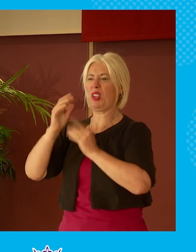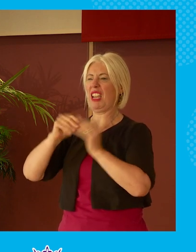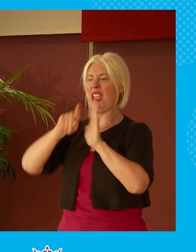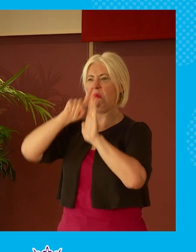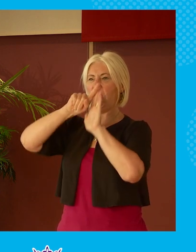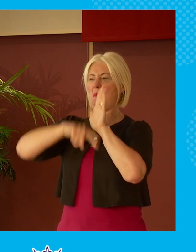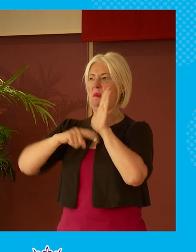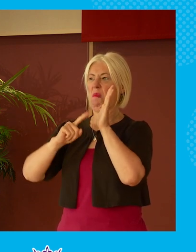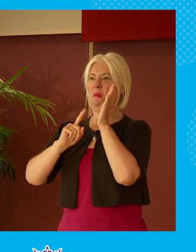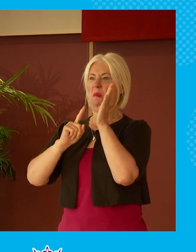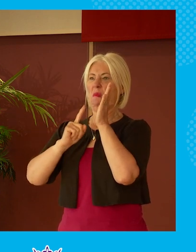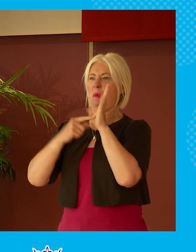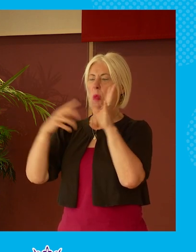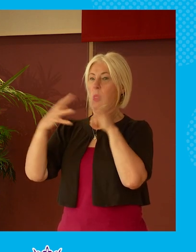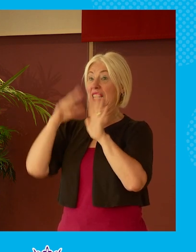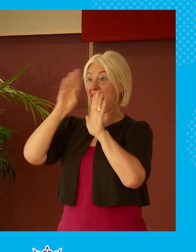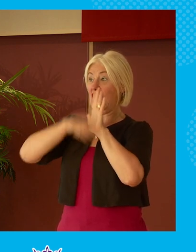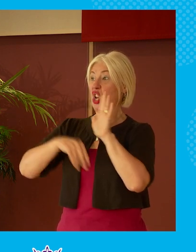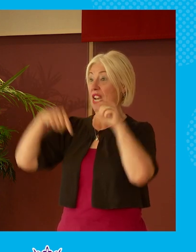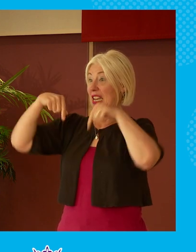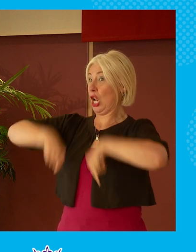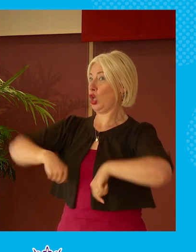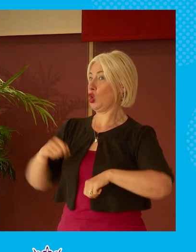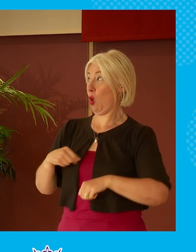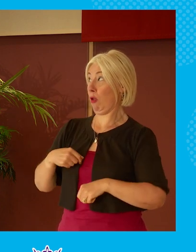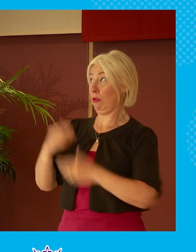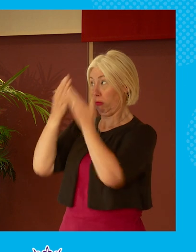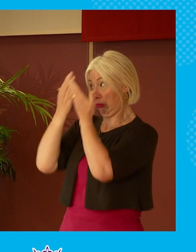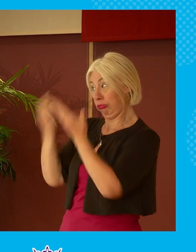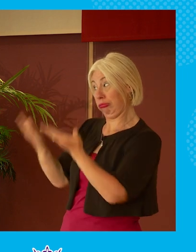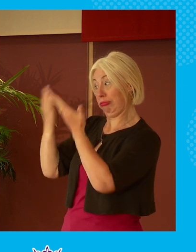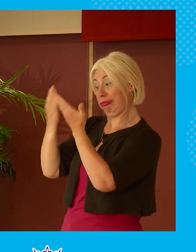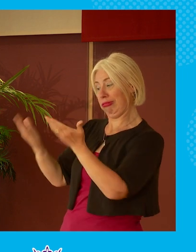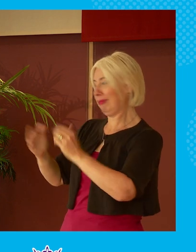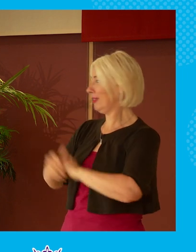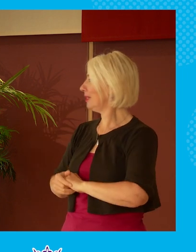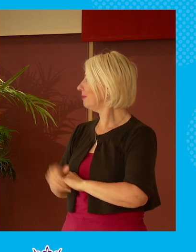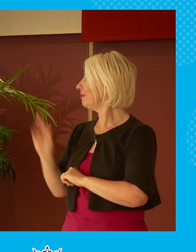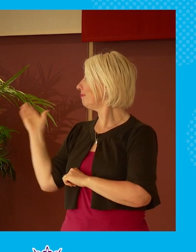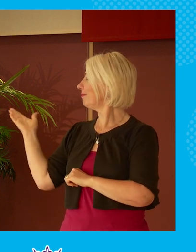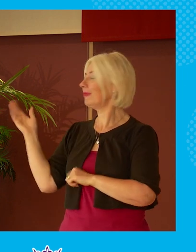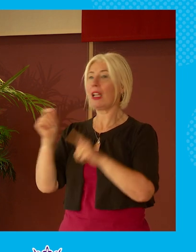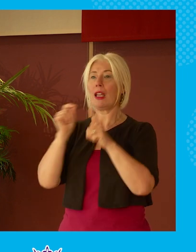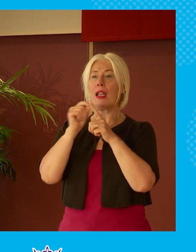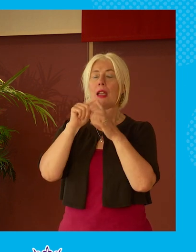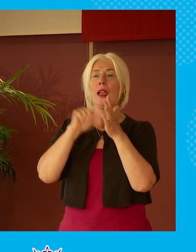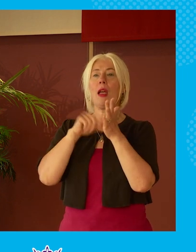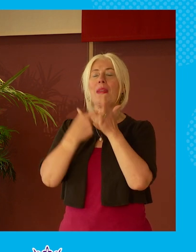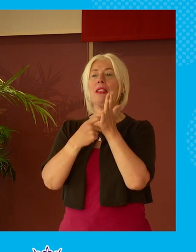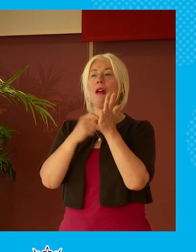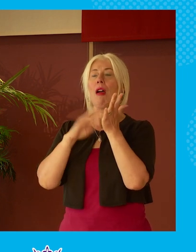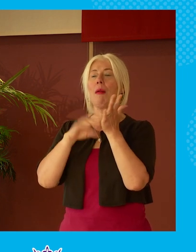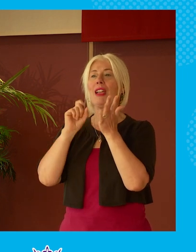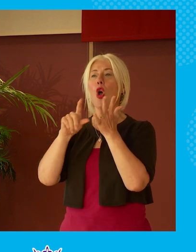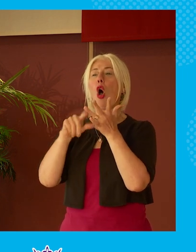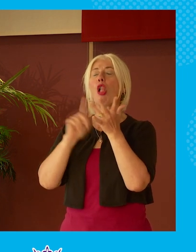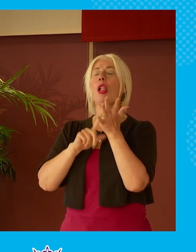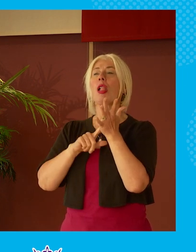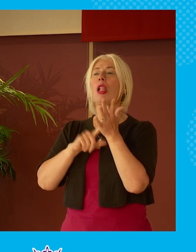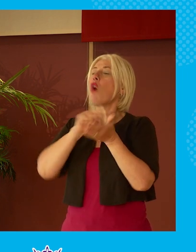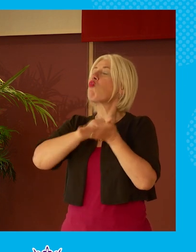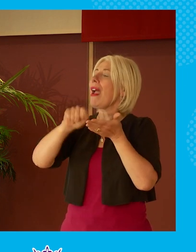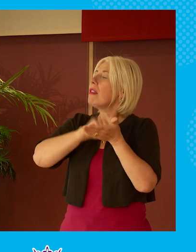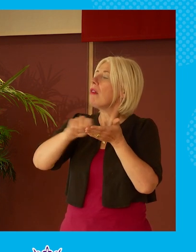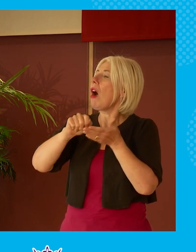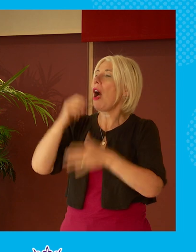a title we all aspire to I'm sure in some shape or form. Peter McCall is leading writer and thinker, he is